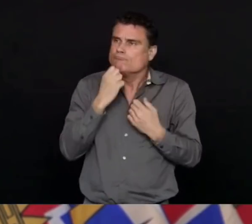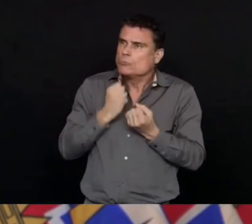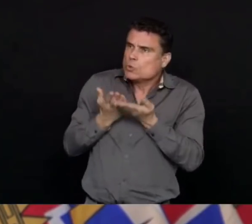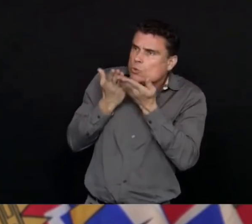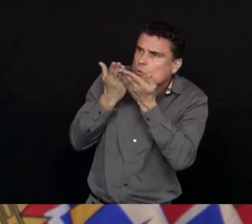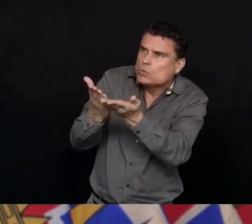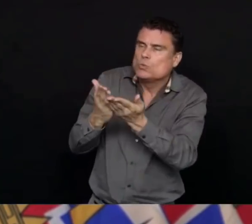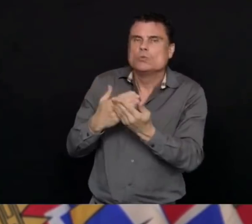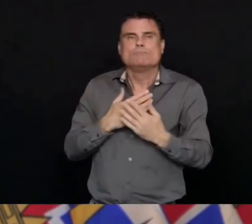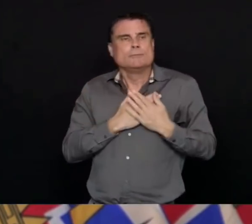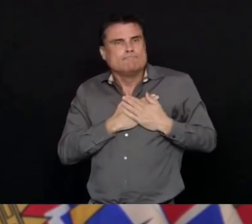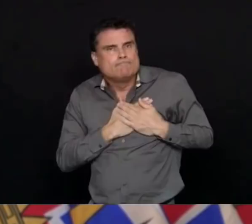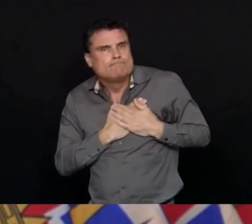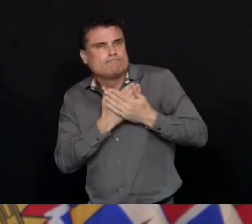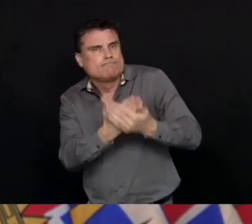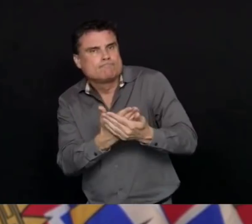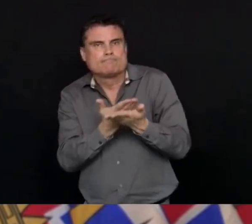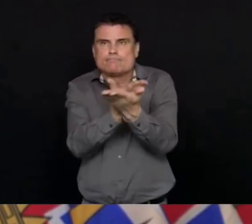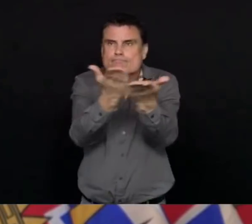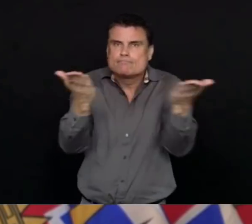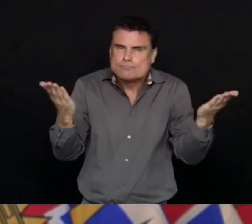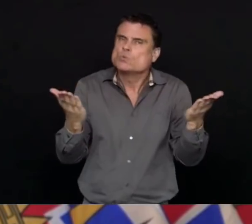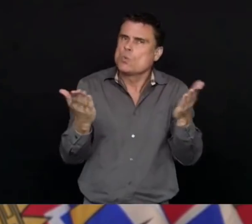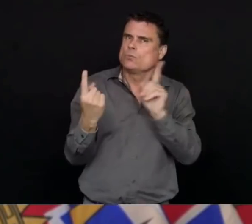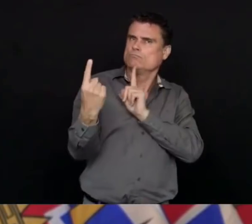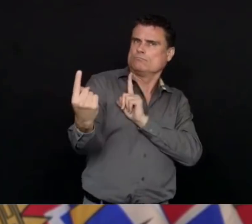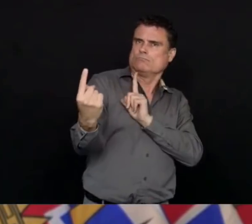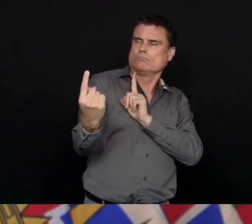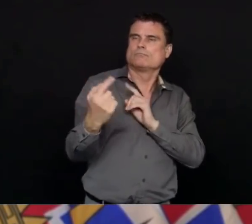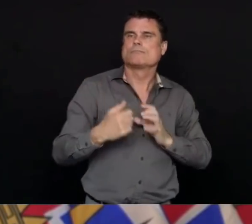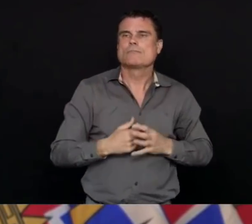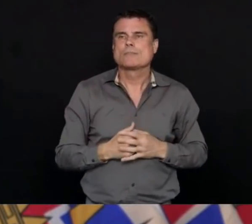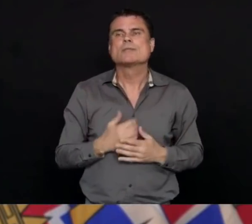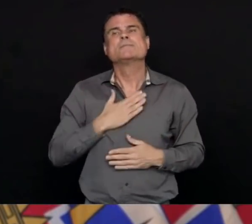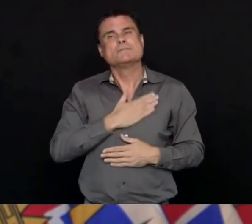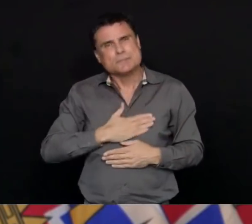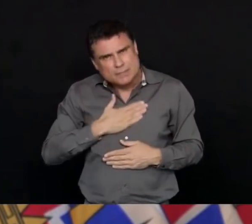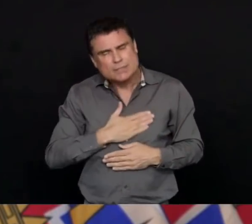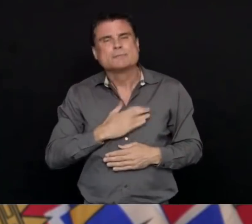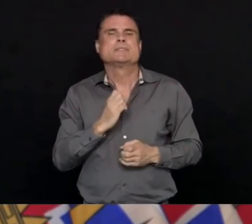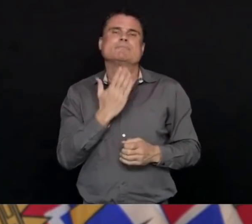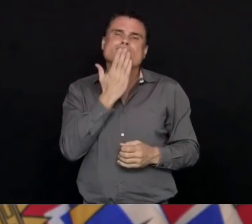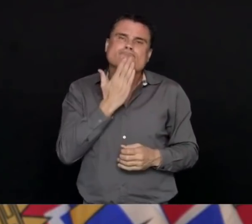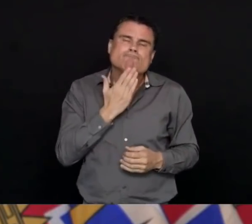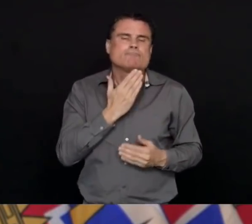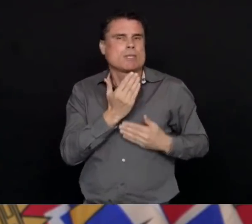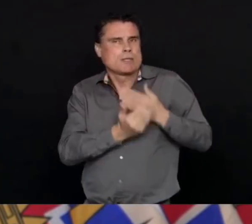be kind, to be calm and to be safe. Thank you and I'm happy to take questions.